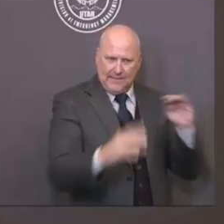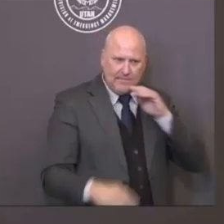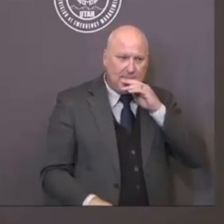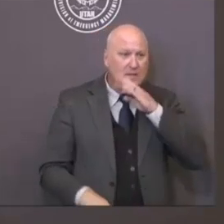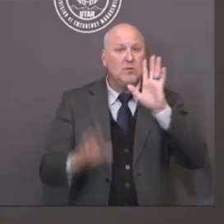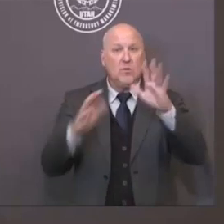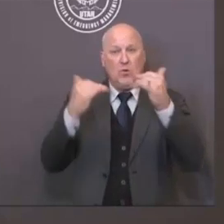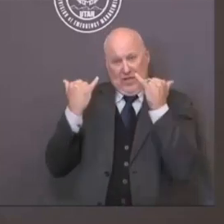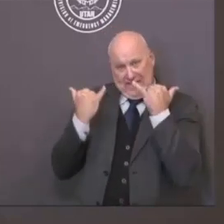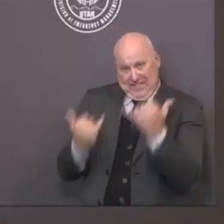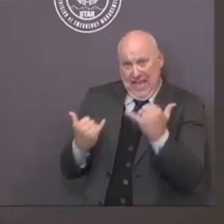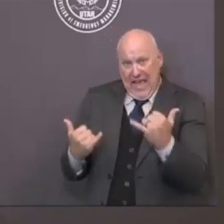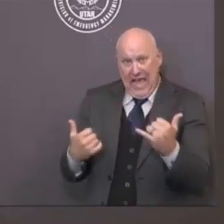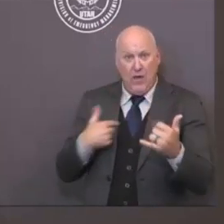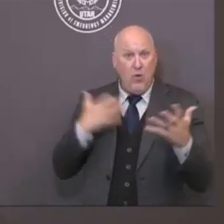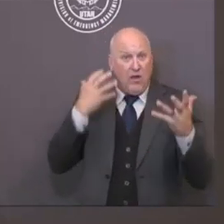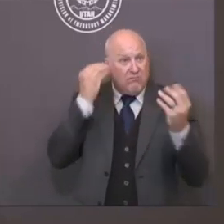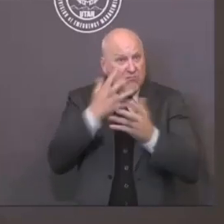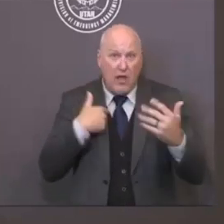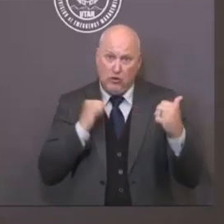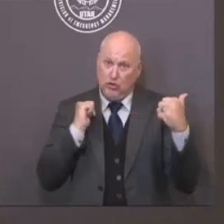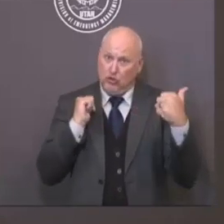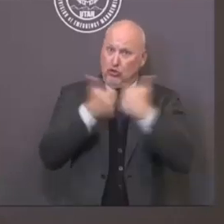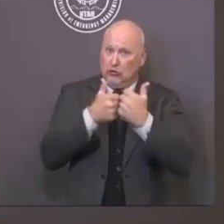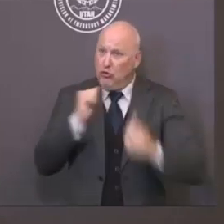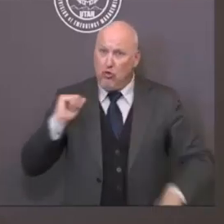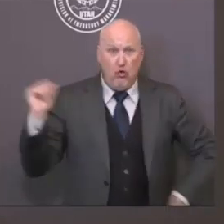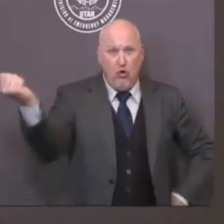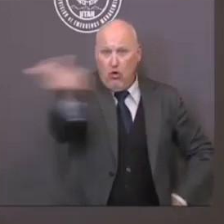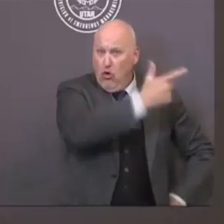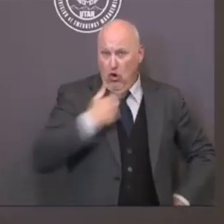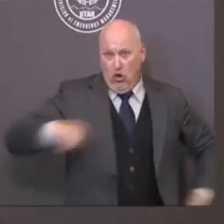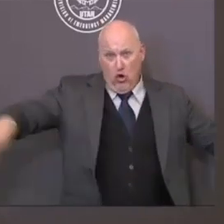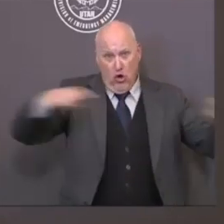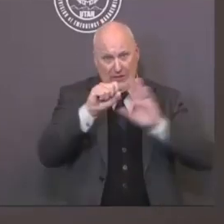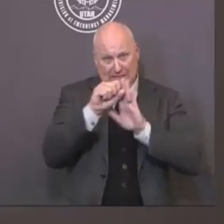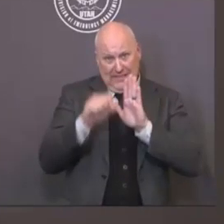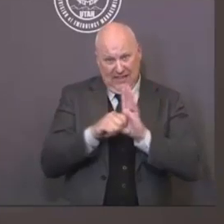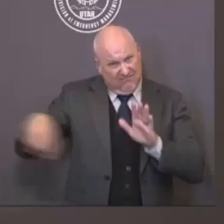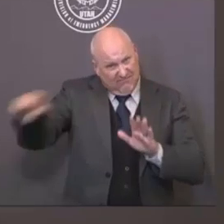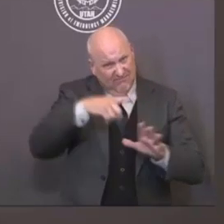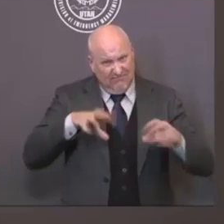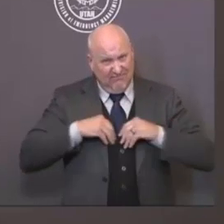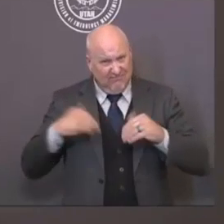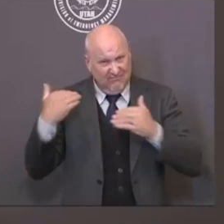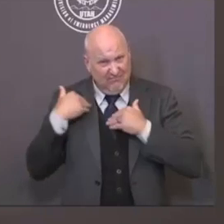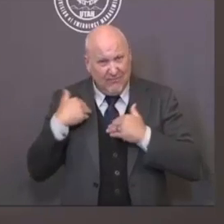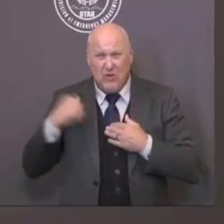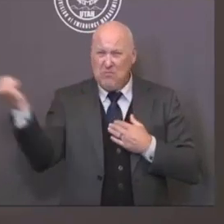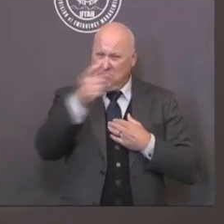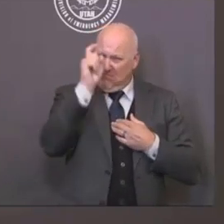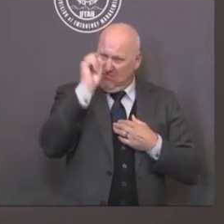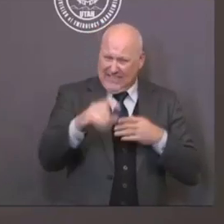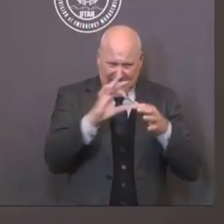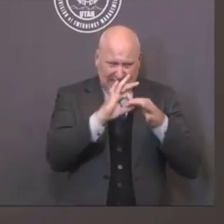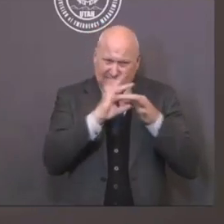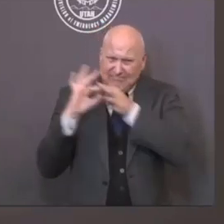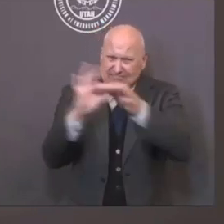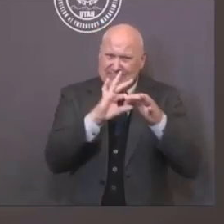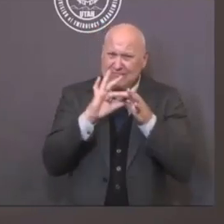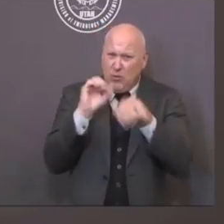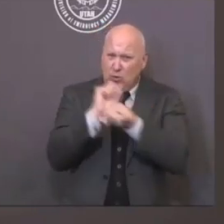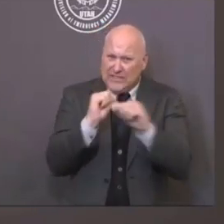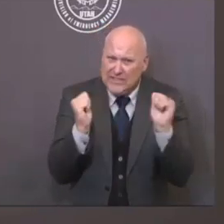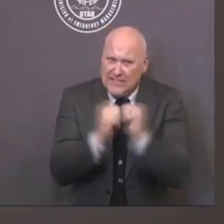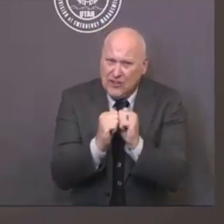spirit of cooperation and collaboration and working together for the common good, as we care about